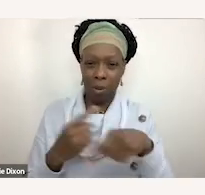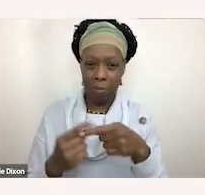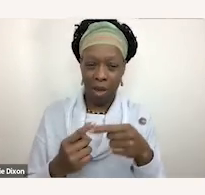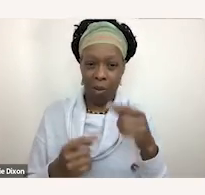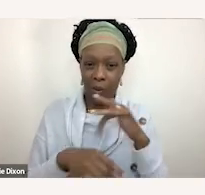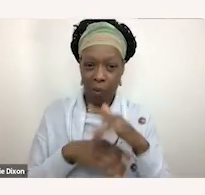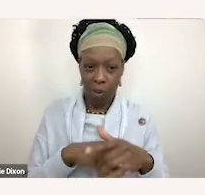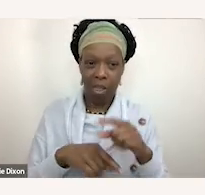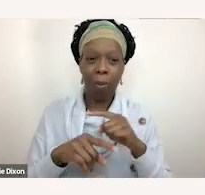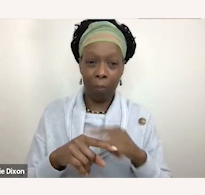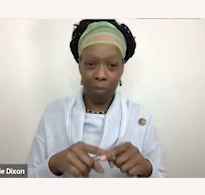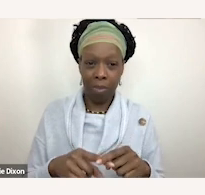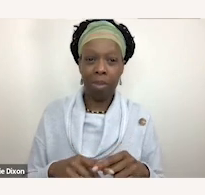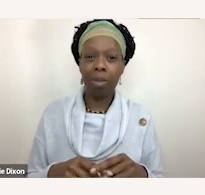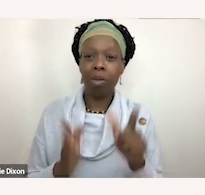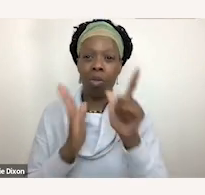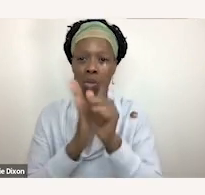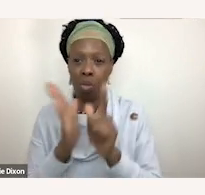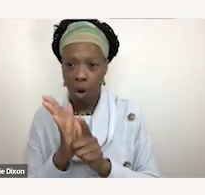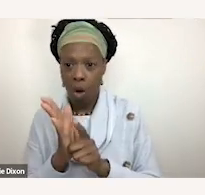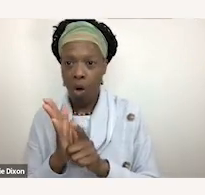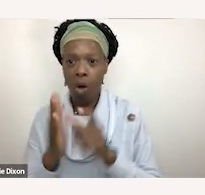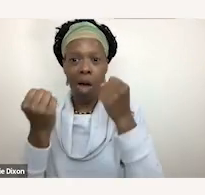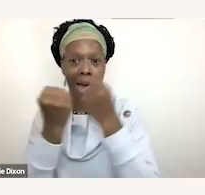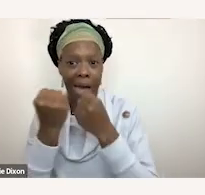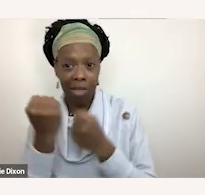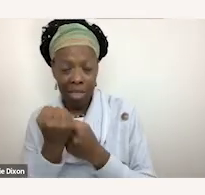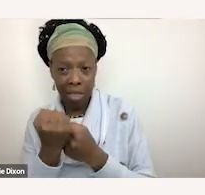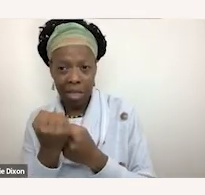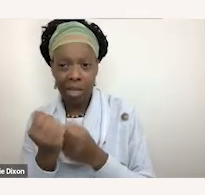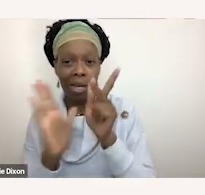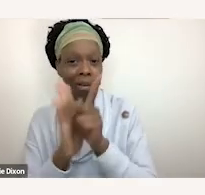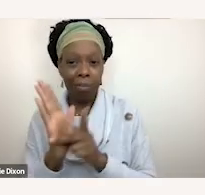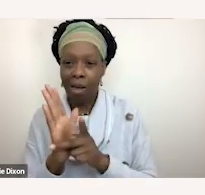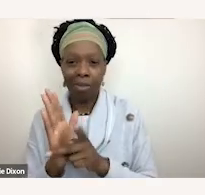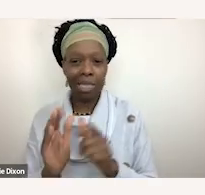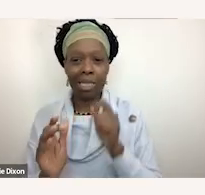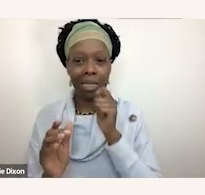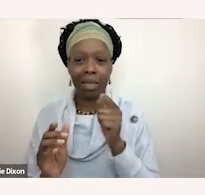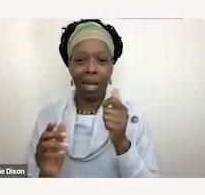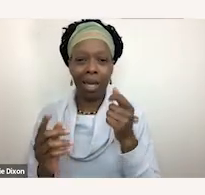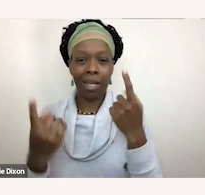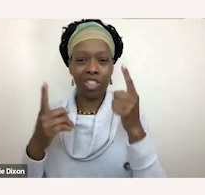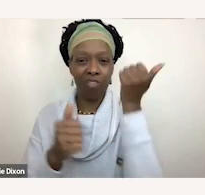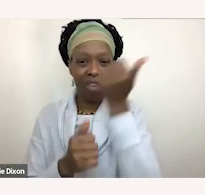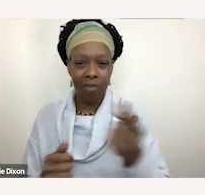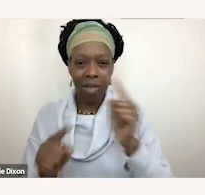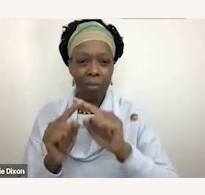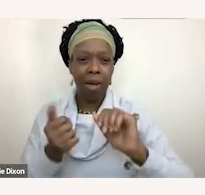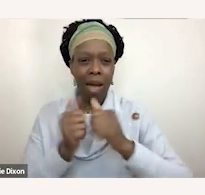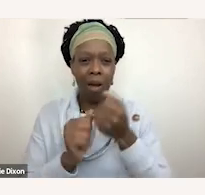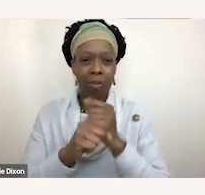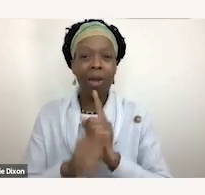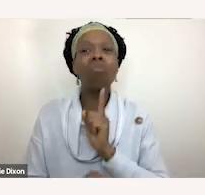but you know law and advocacy and policies that gets us only so far but how are we actually going to really make real change